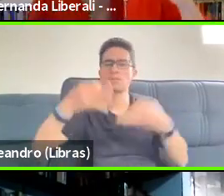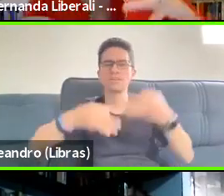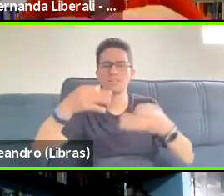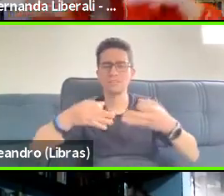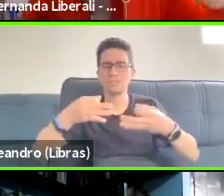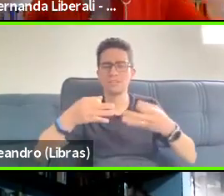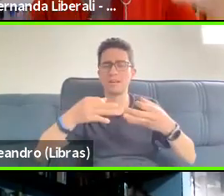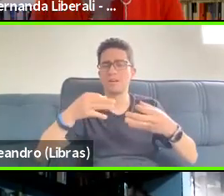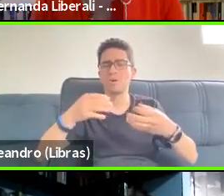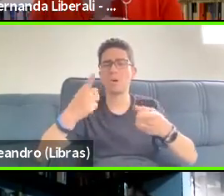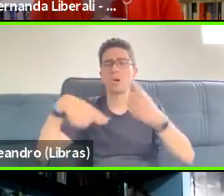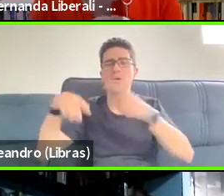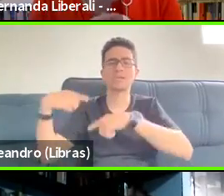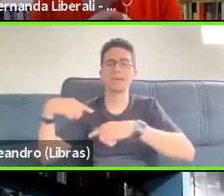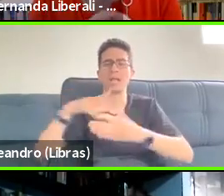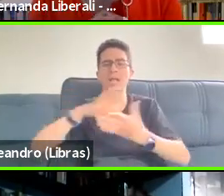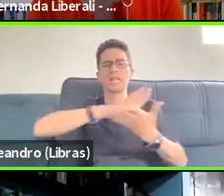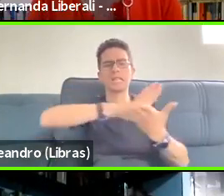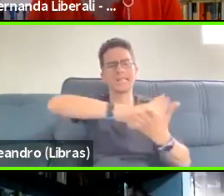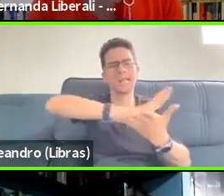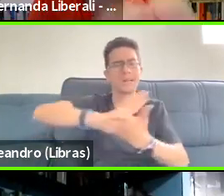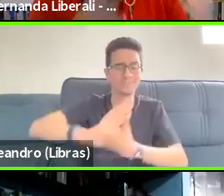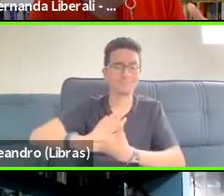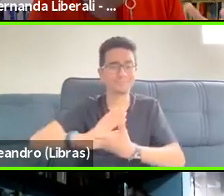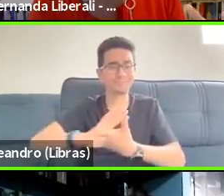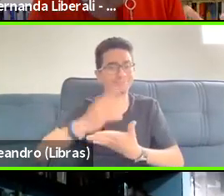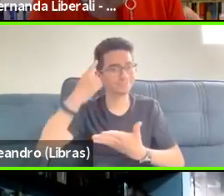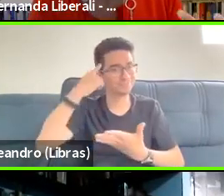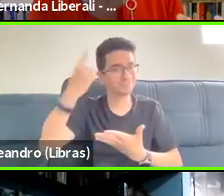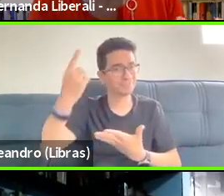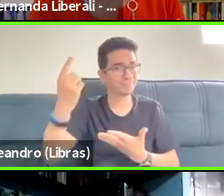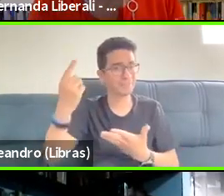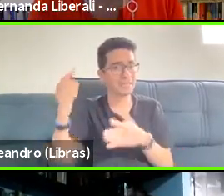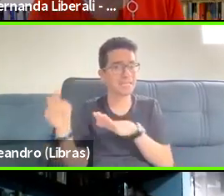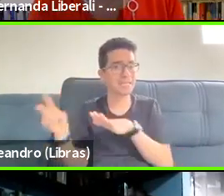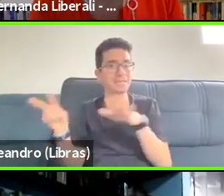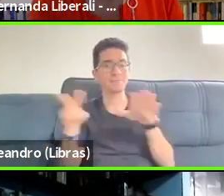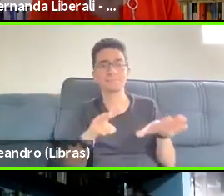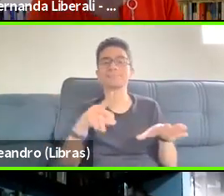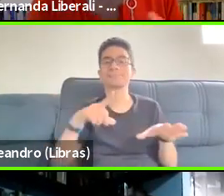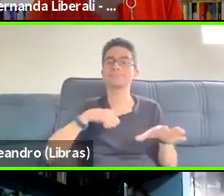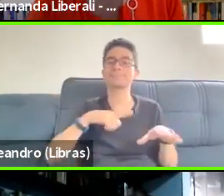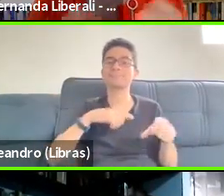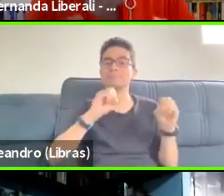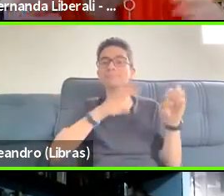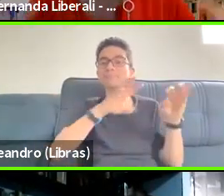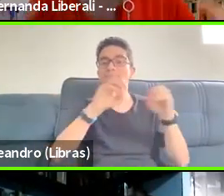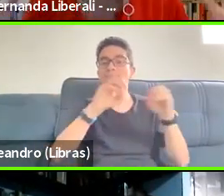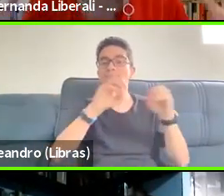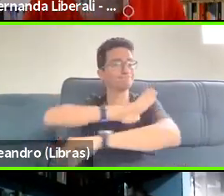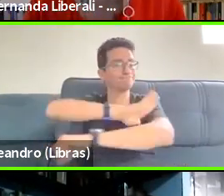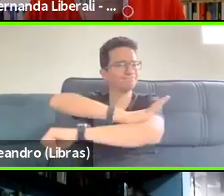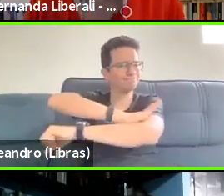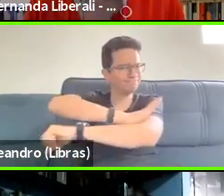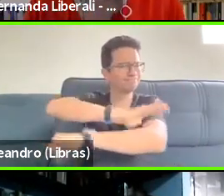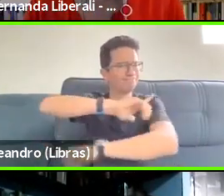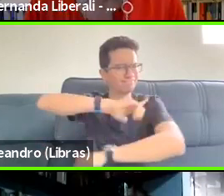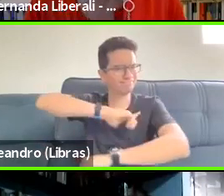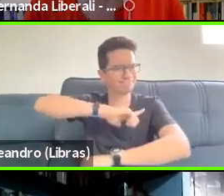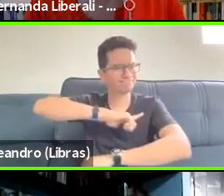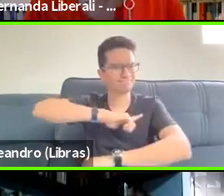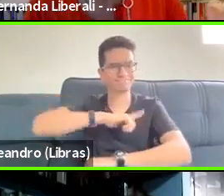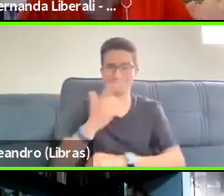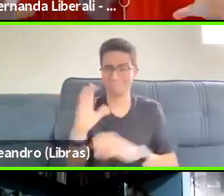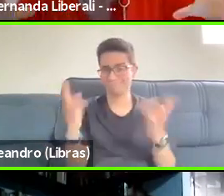did, uh, we had a class on racism and how people deal with racist situations.